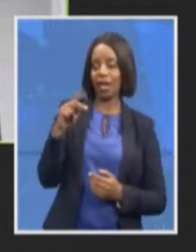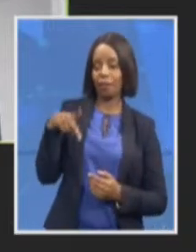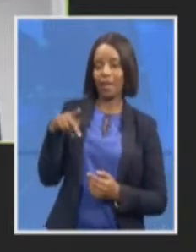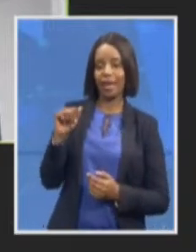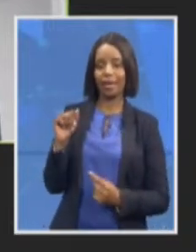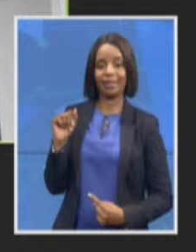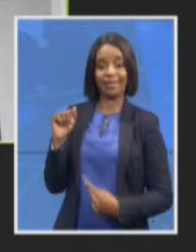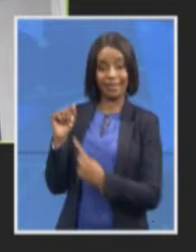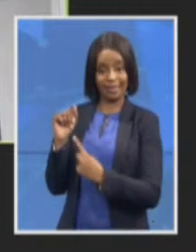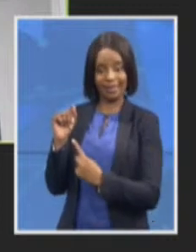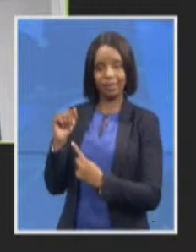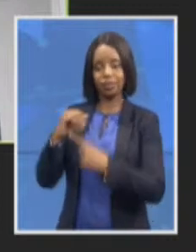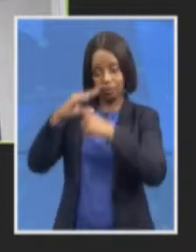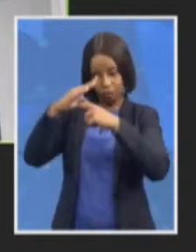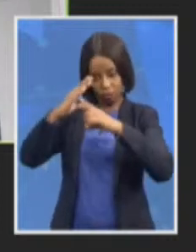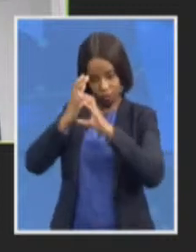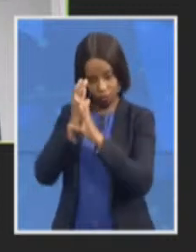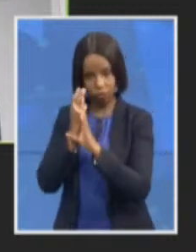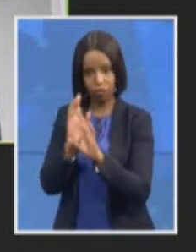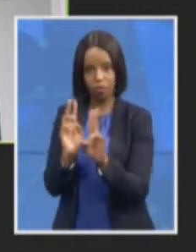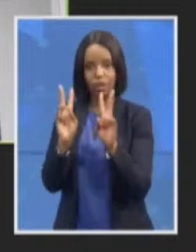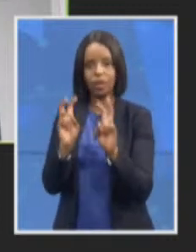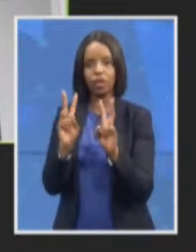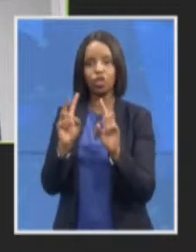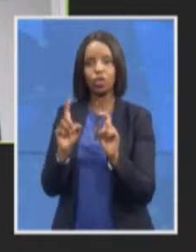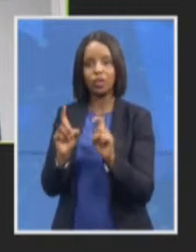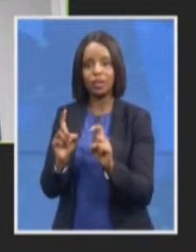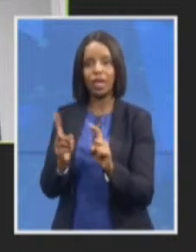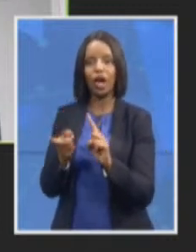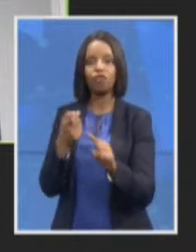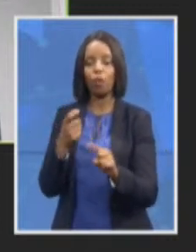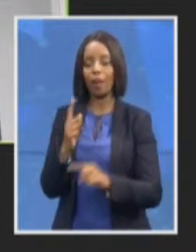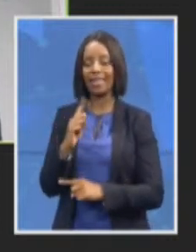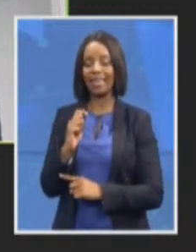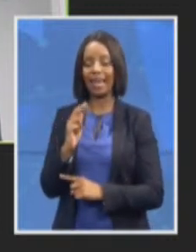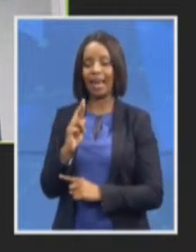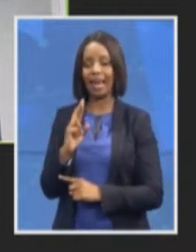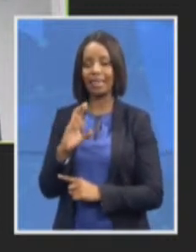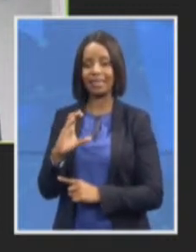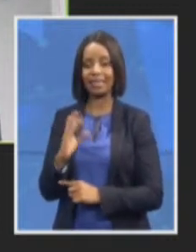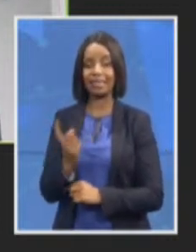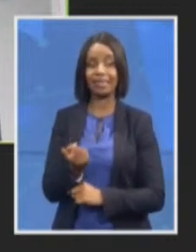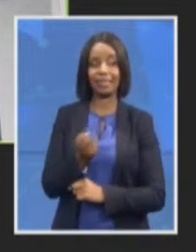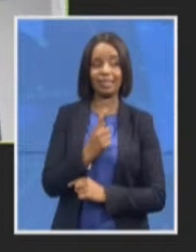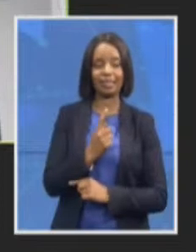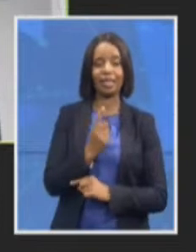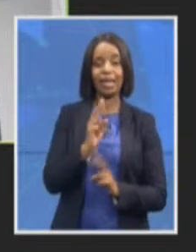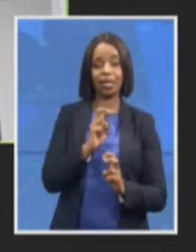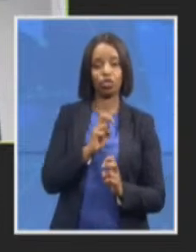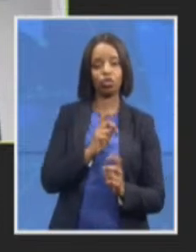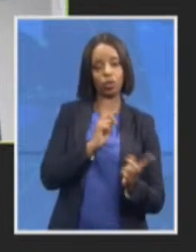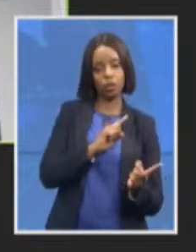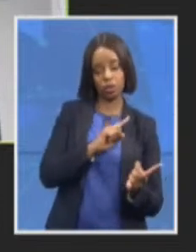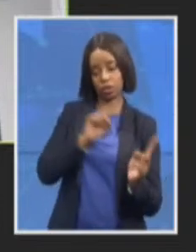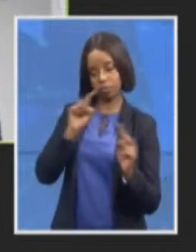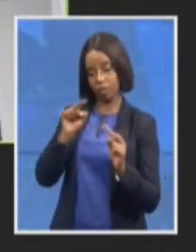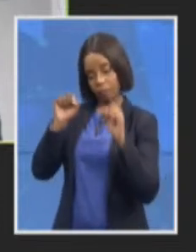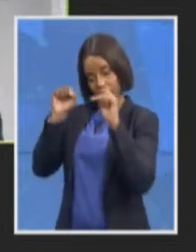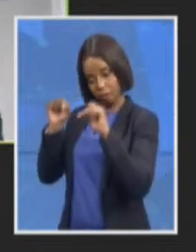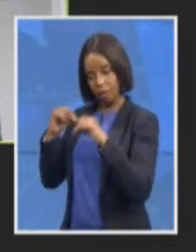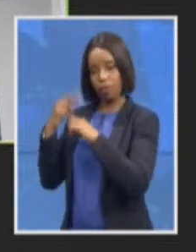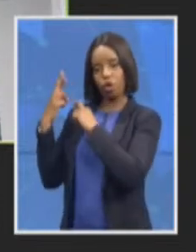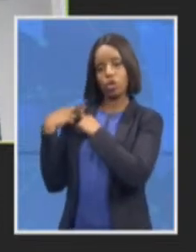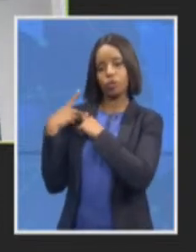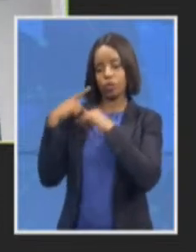from the TRC and this is edited by Deputy National Director Advocate The